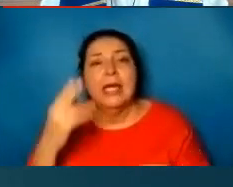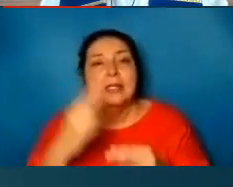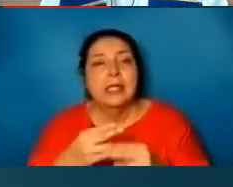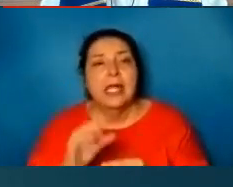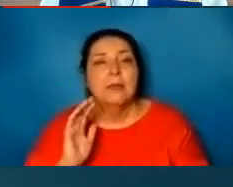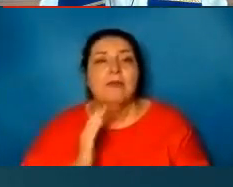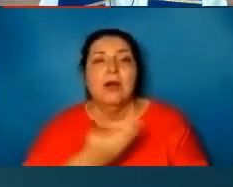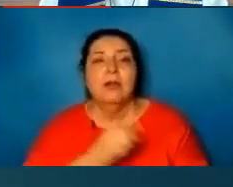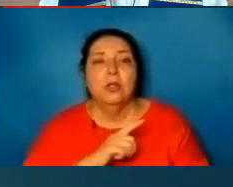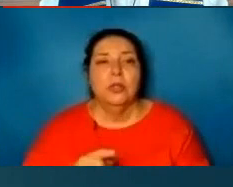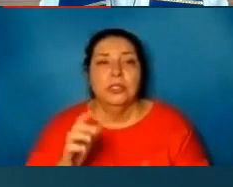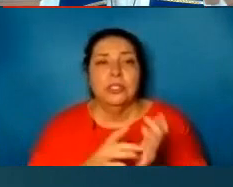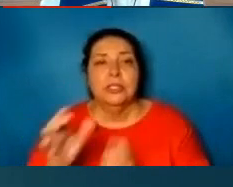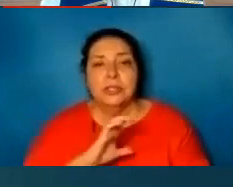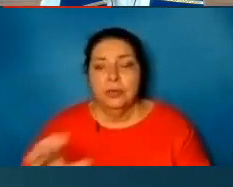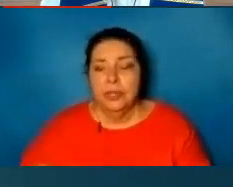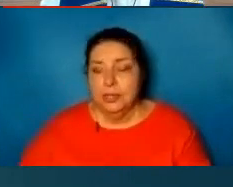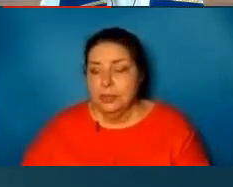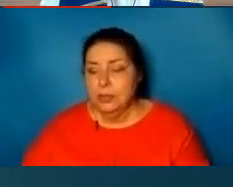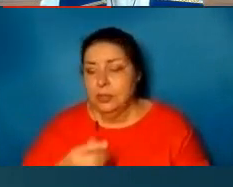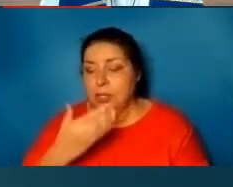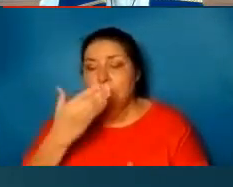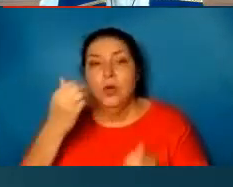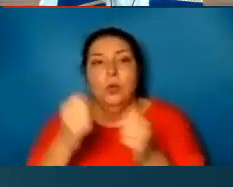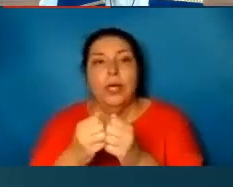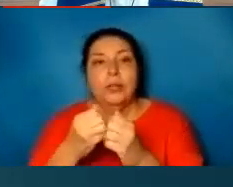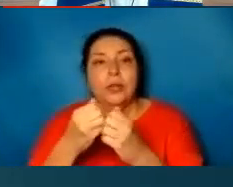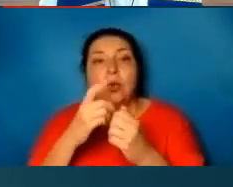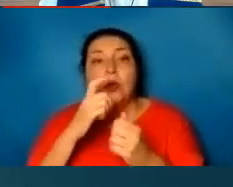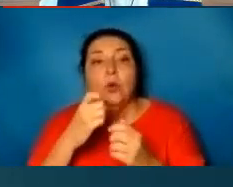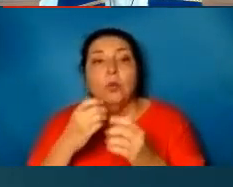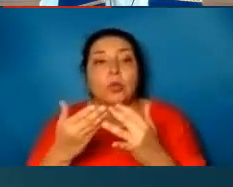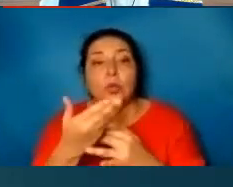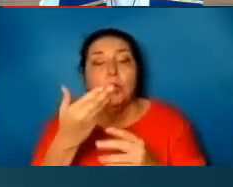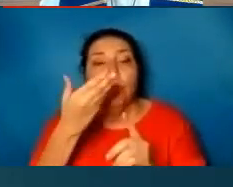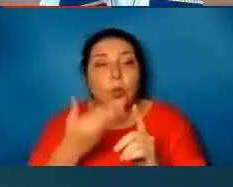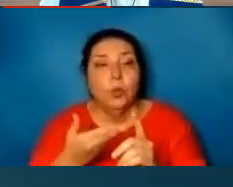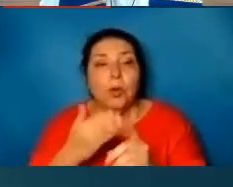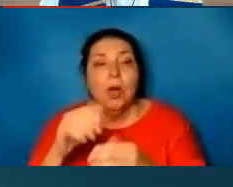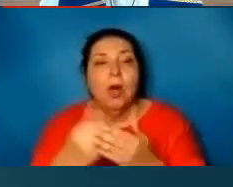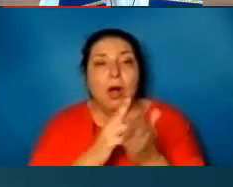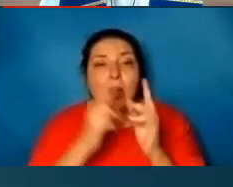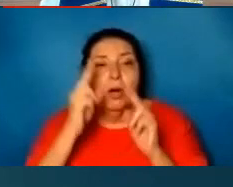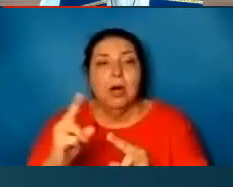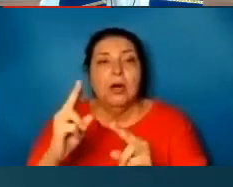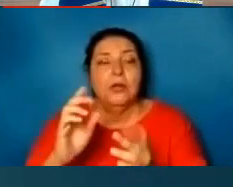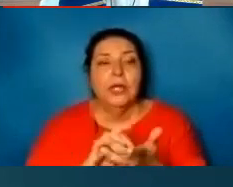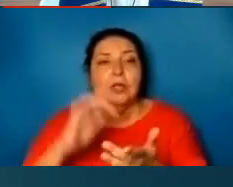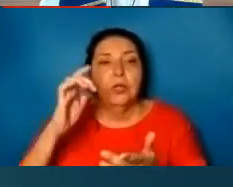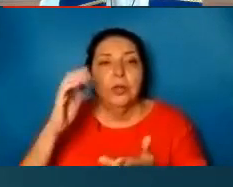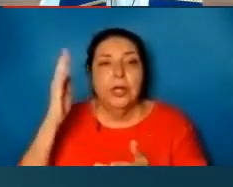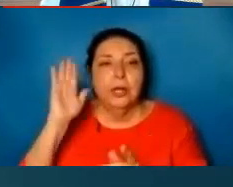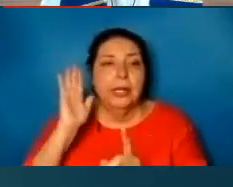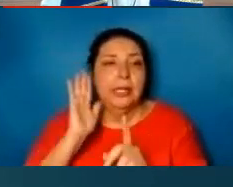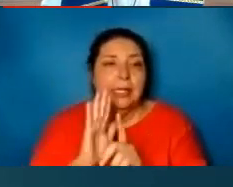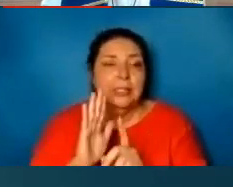Lord Jesus Christ. In whom, with whom, and through whom. All honor and glory is yours, Almighty Father.